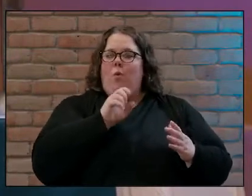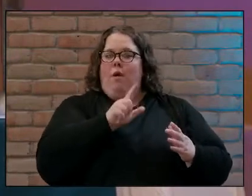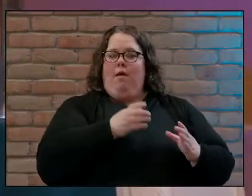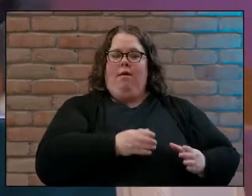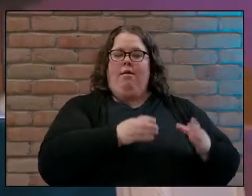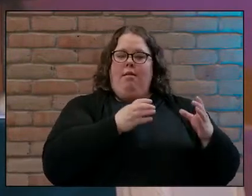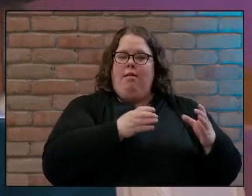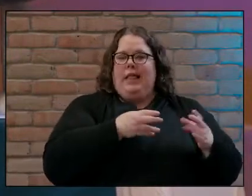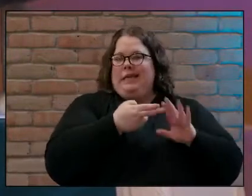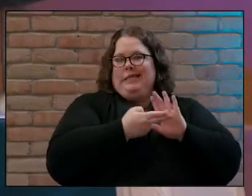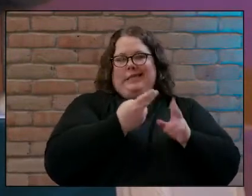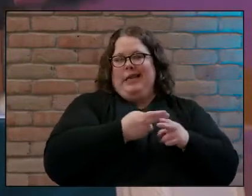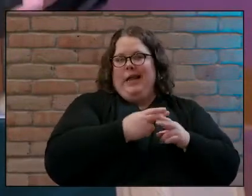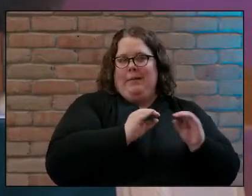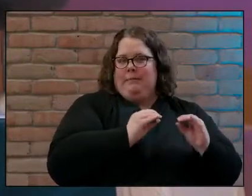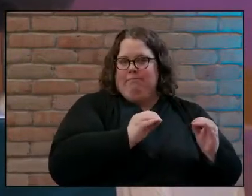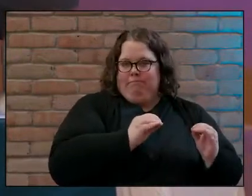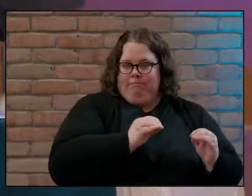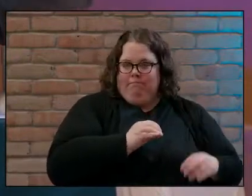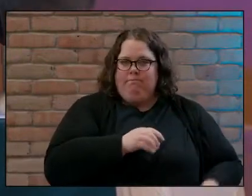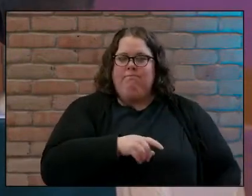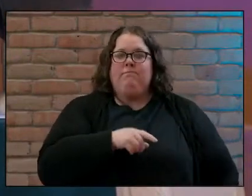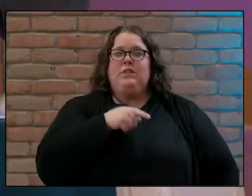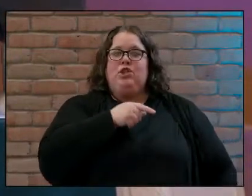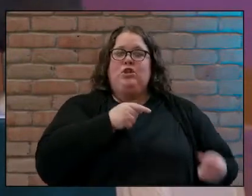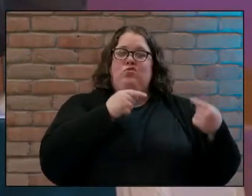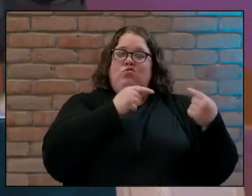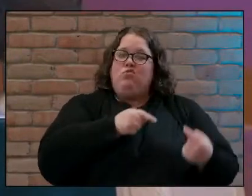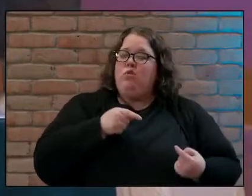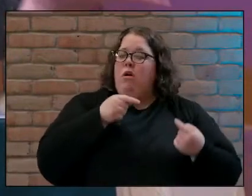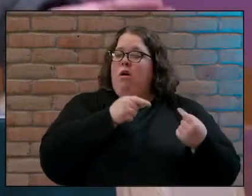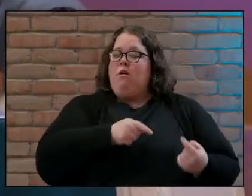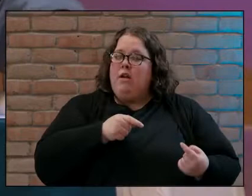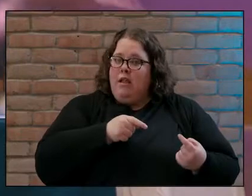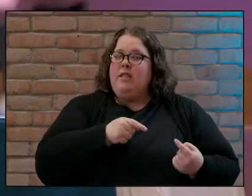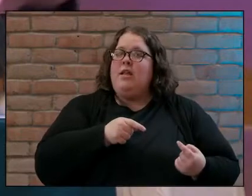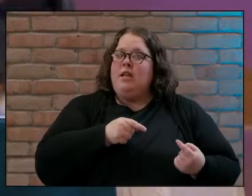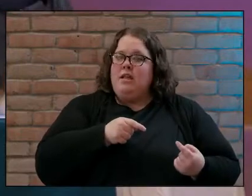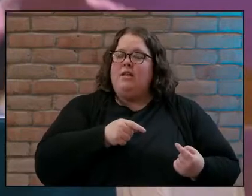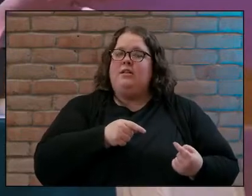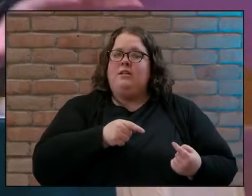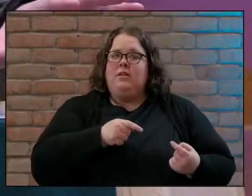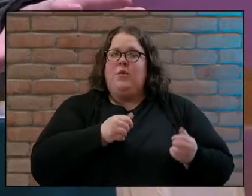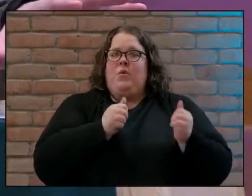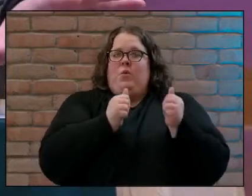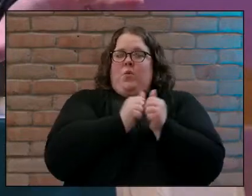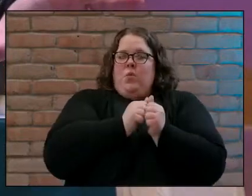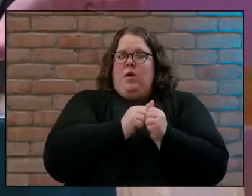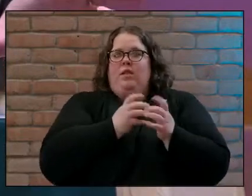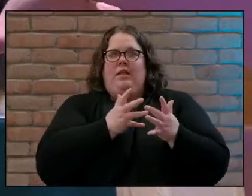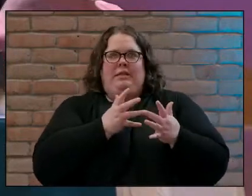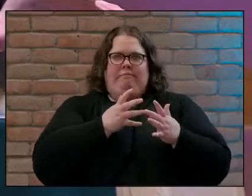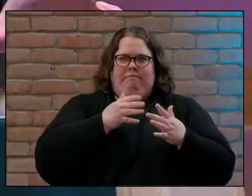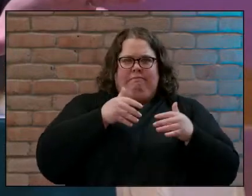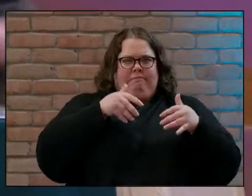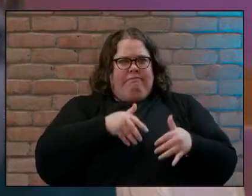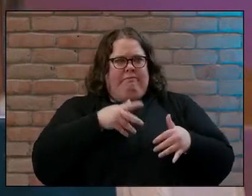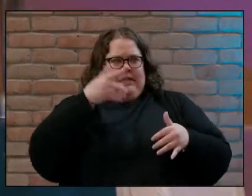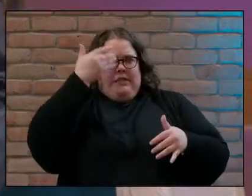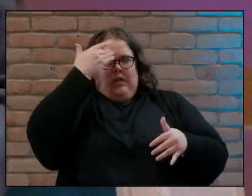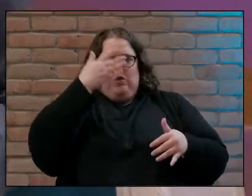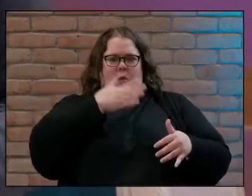well we meet her struggling with and suffering from what she believes her identity to be